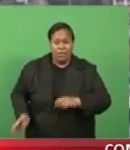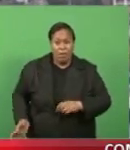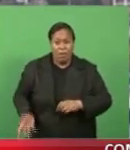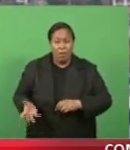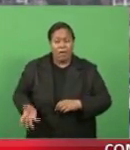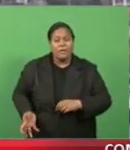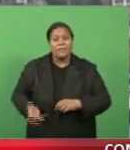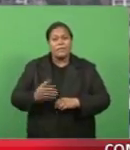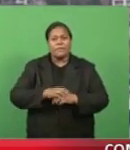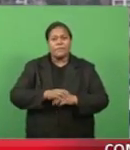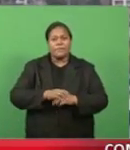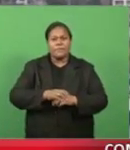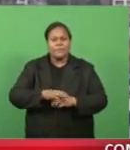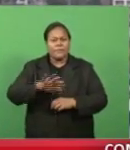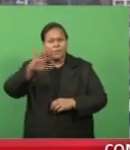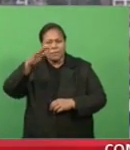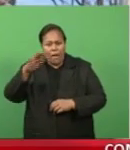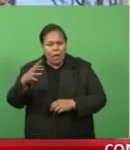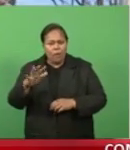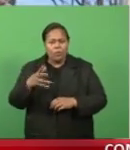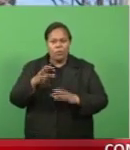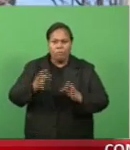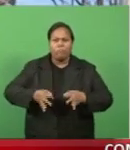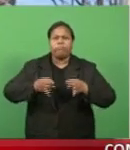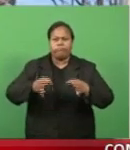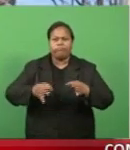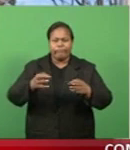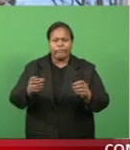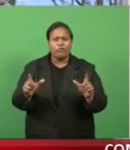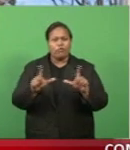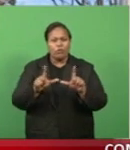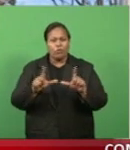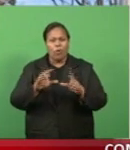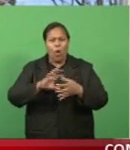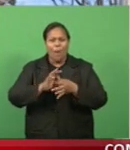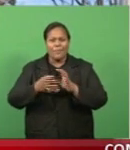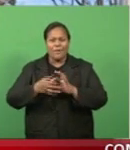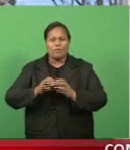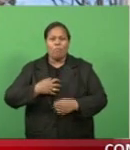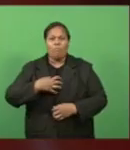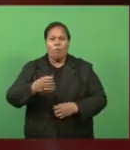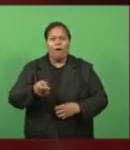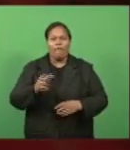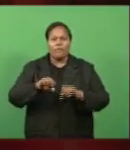And cloud of doubt over research will Tokyo Olympics. This and more after the break.